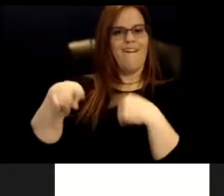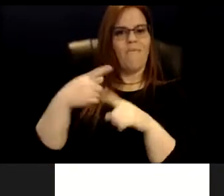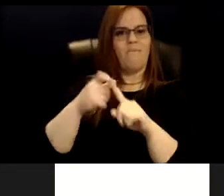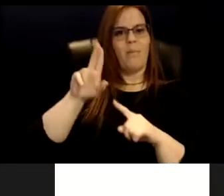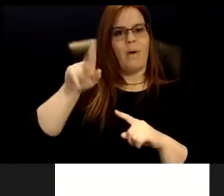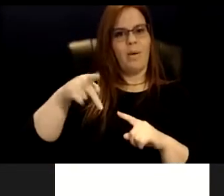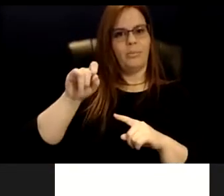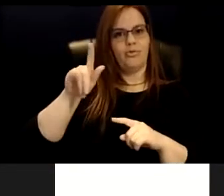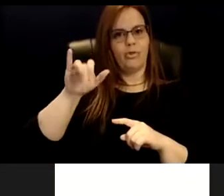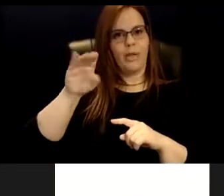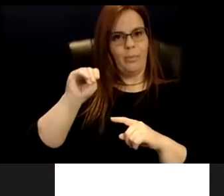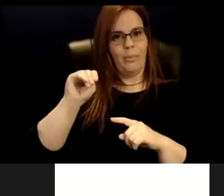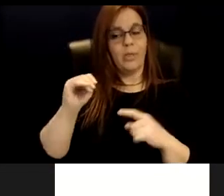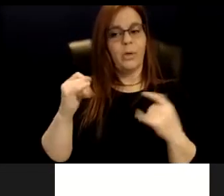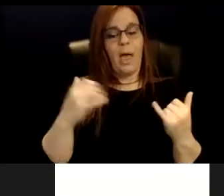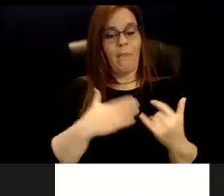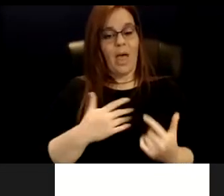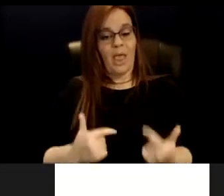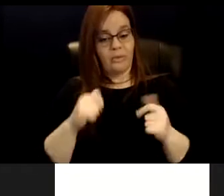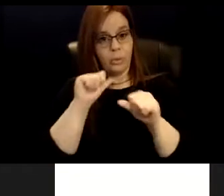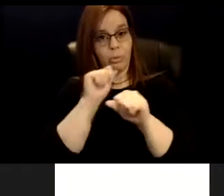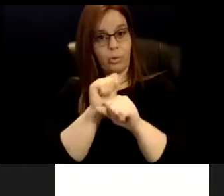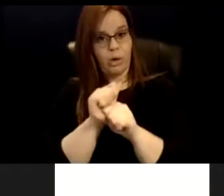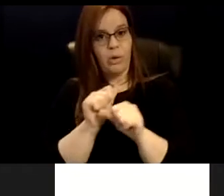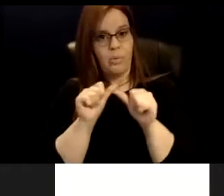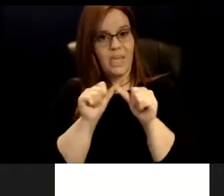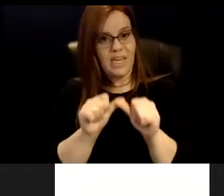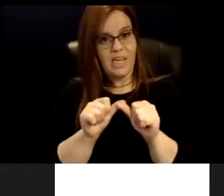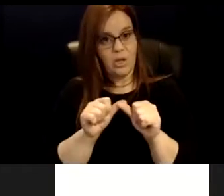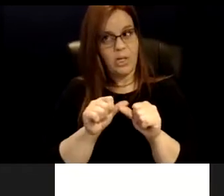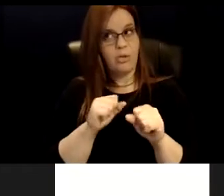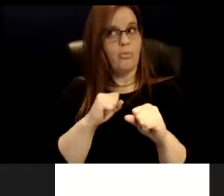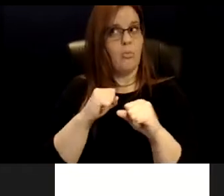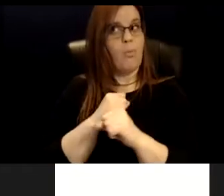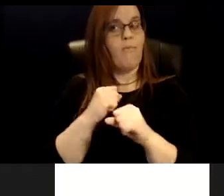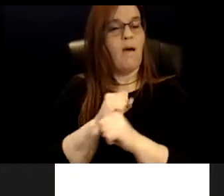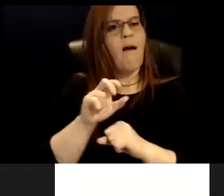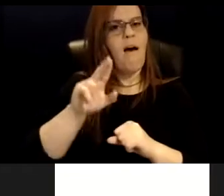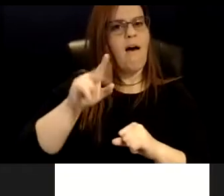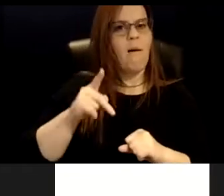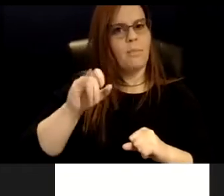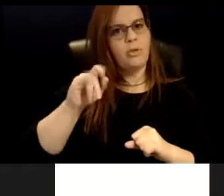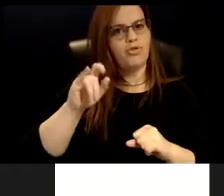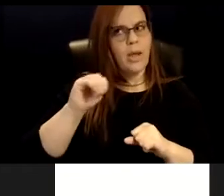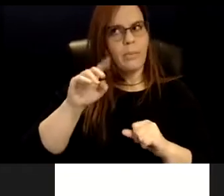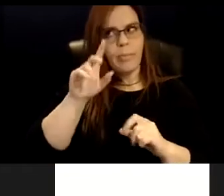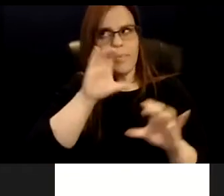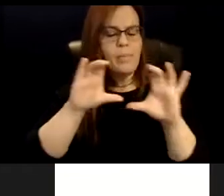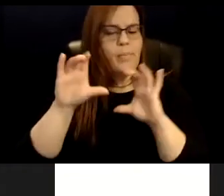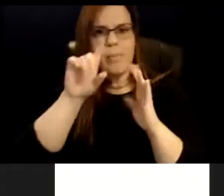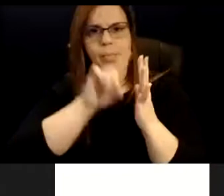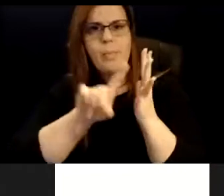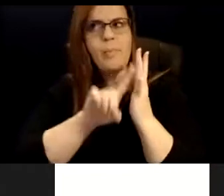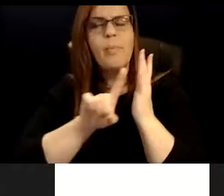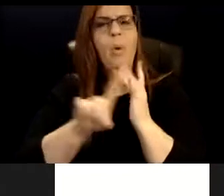life's work will be continuing to walk up that stream and seeing where this is coming from, and how